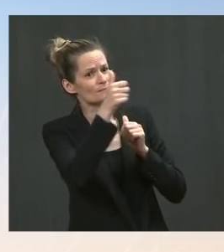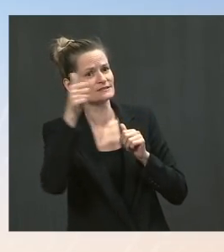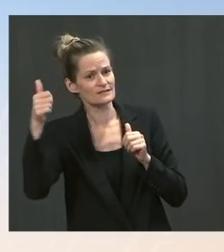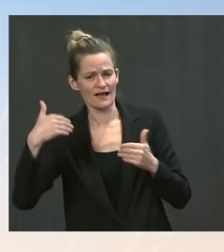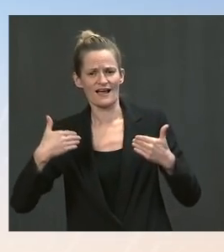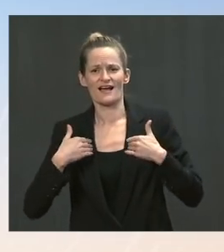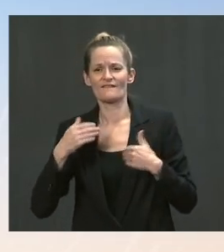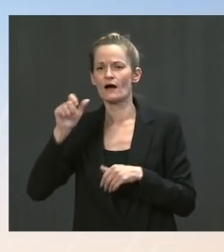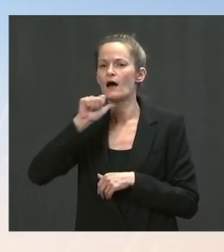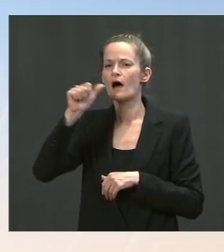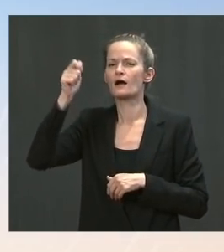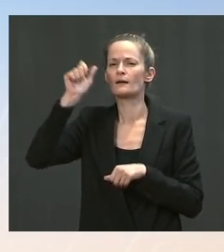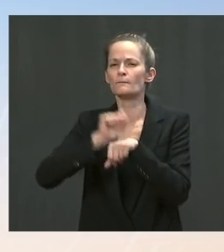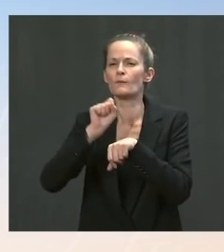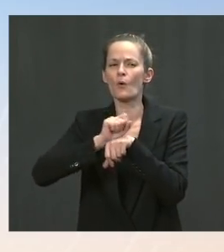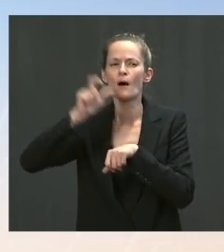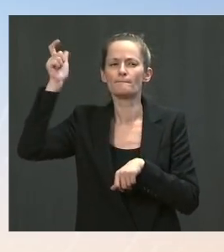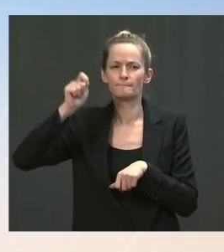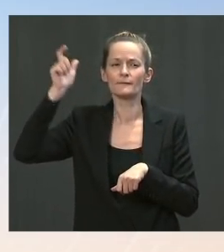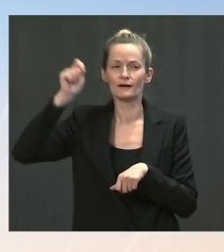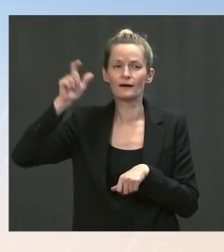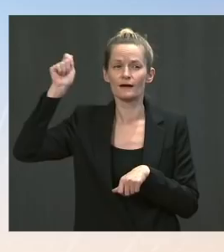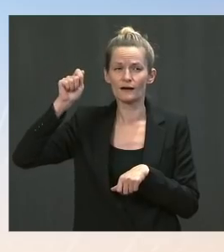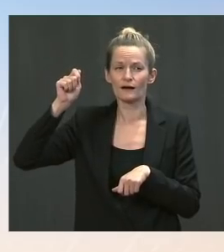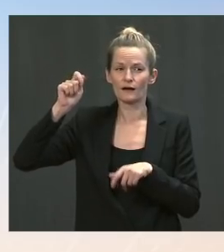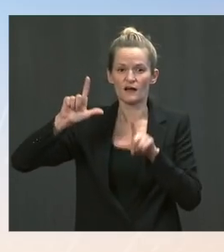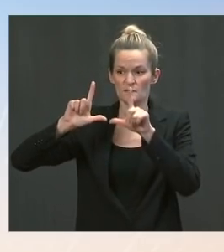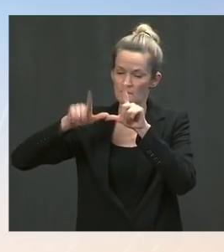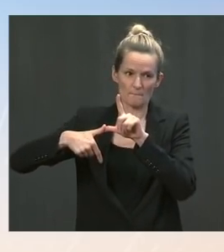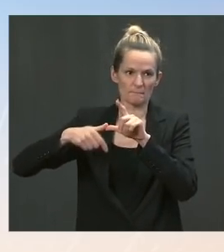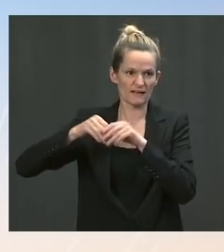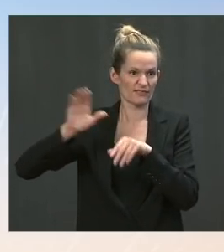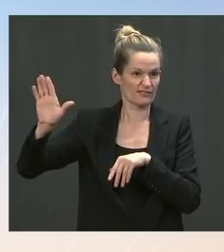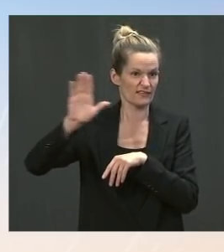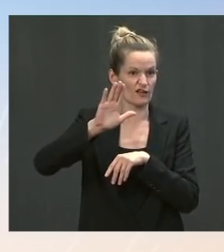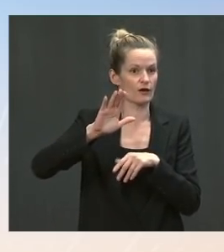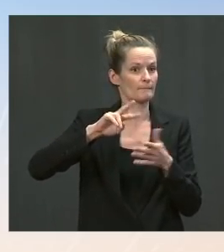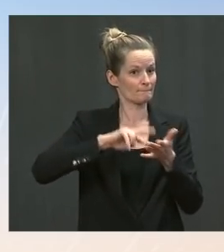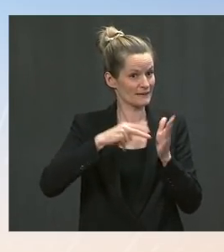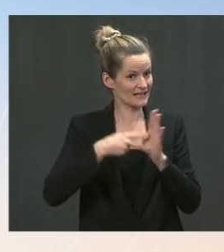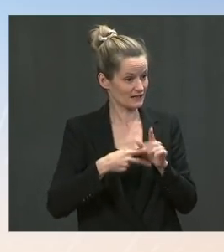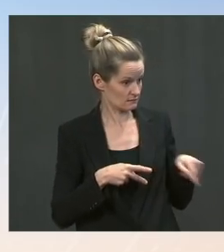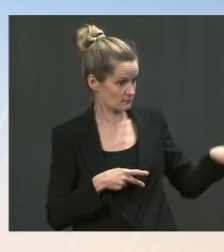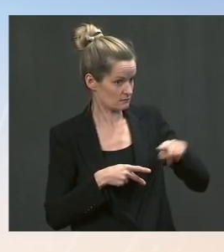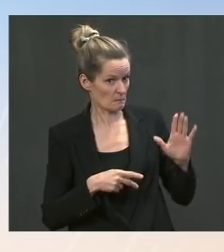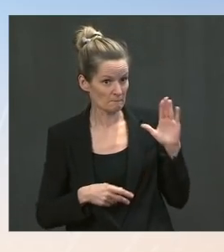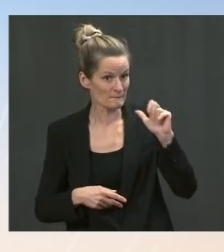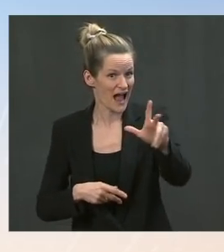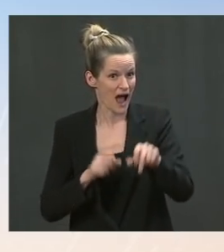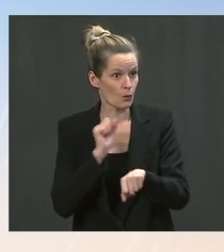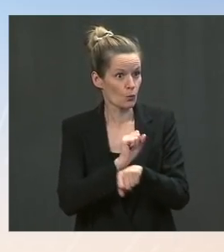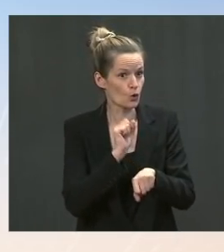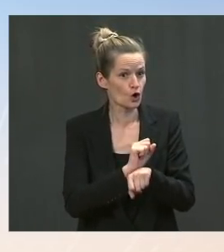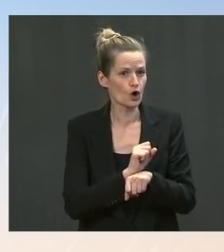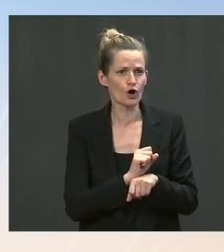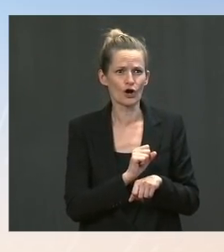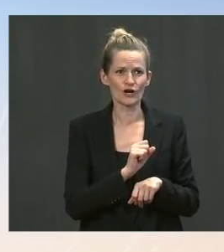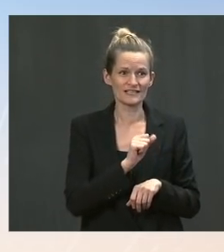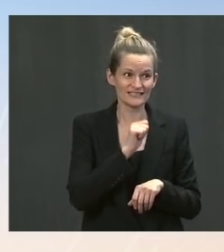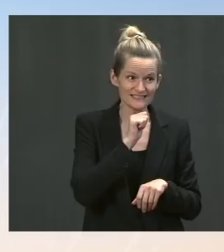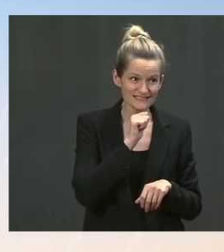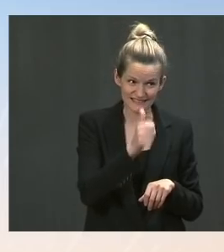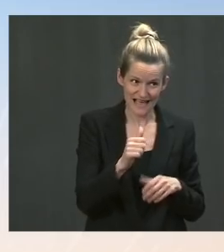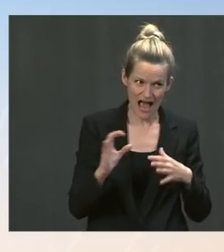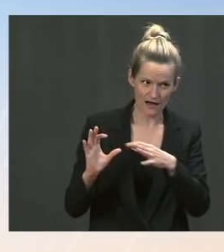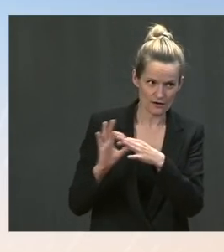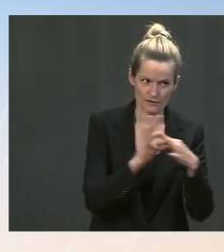on today's incredibly strong numbers. We are seeing strength across the economy and across states and regions, of course. But that's